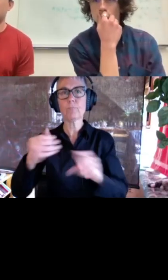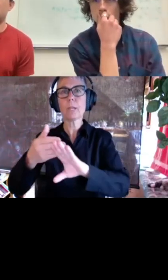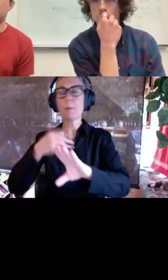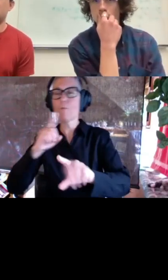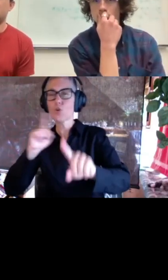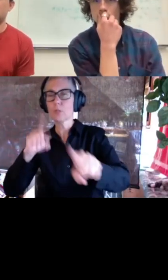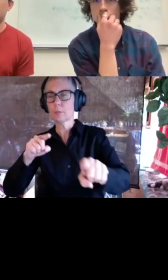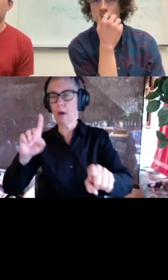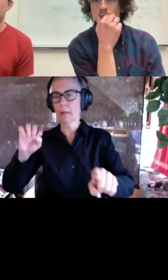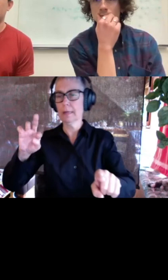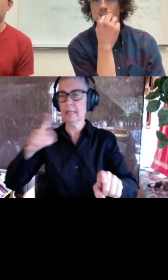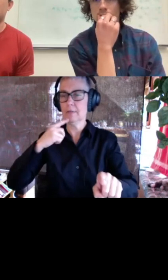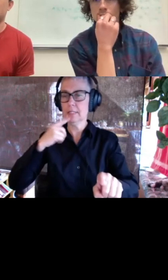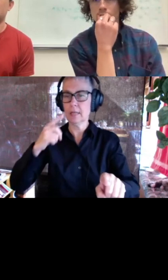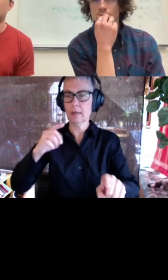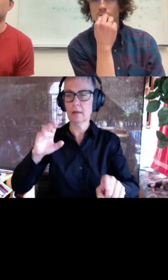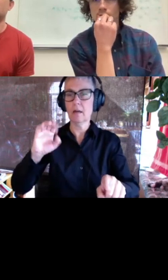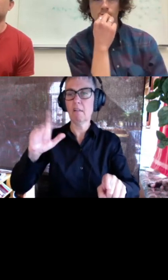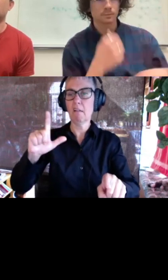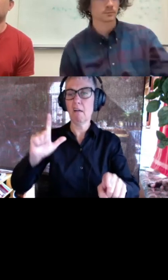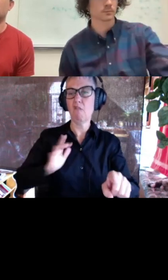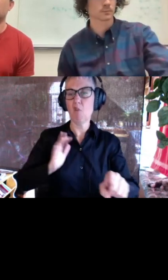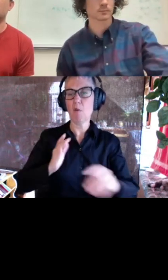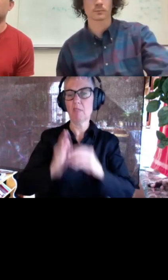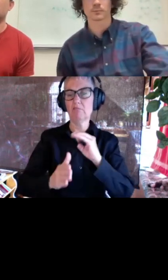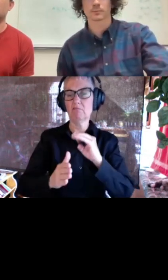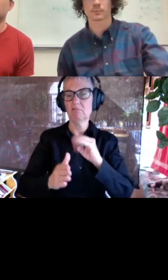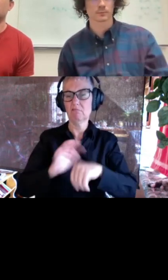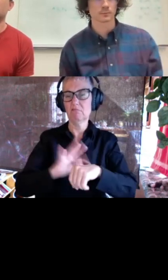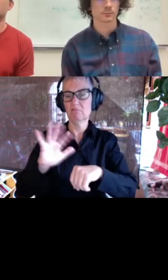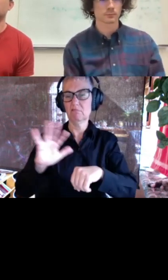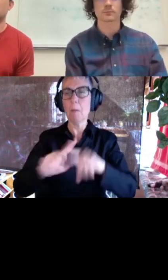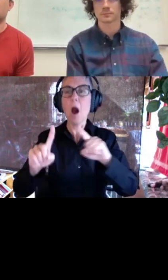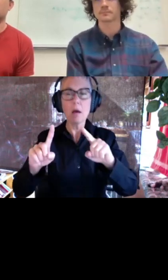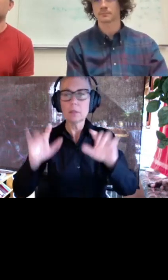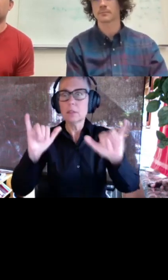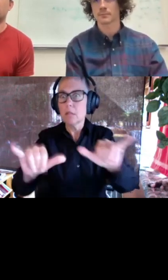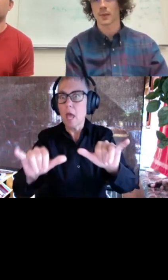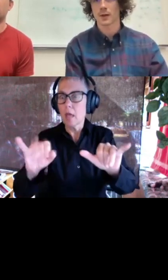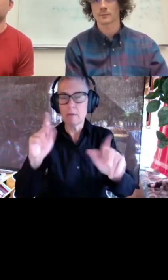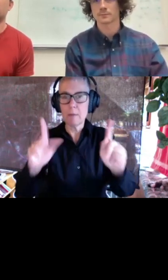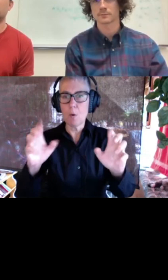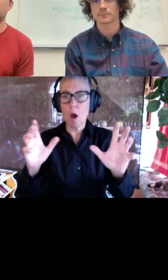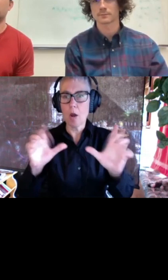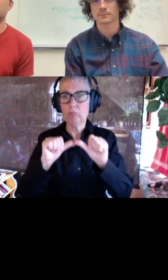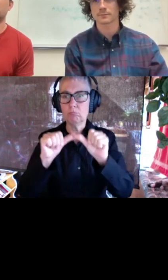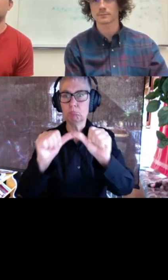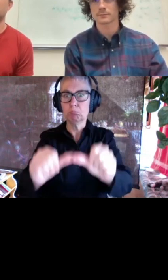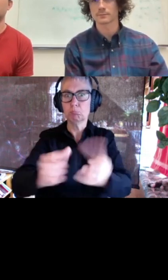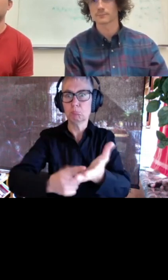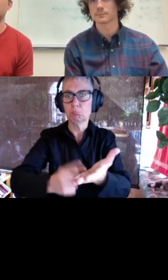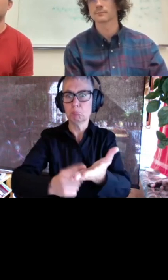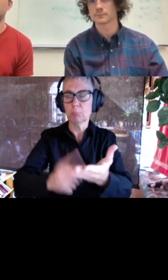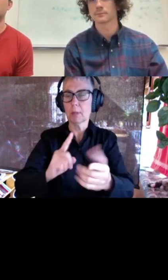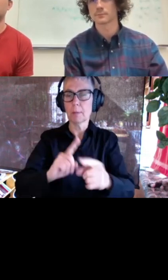um the call is ending at five formally but like you should totally just stay on and answer like if people want to hang around um so yeah you don't need to